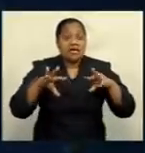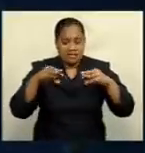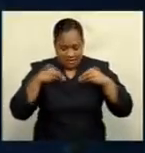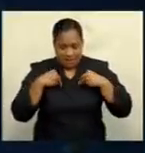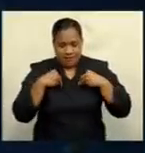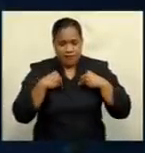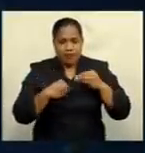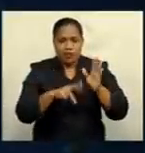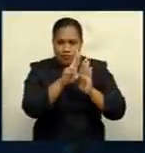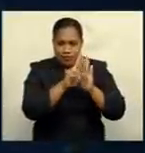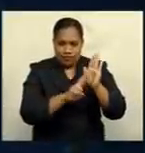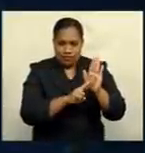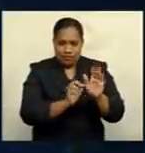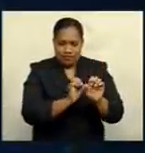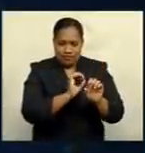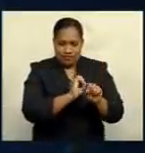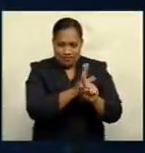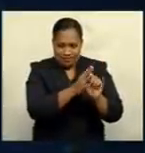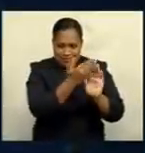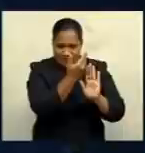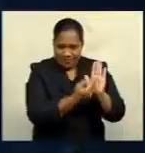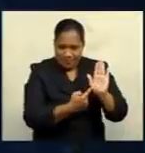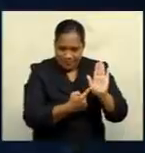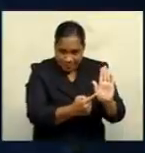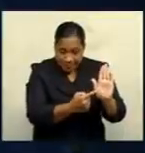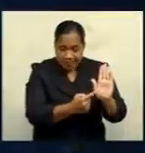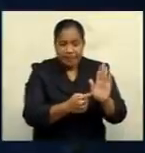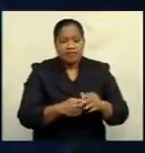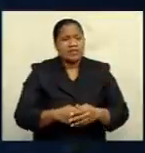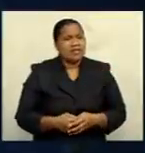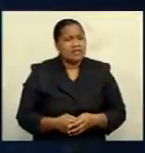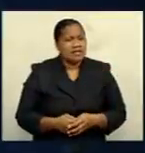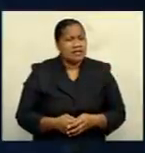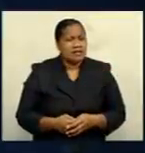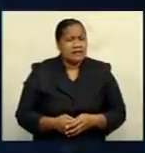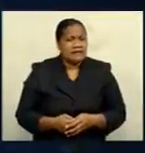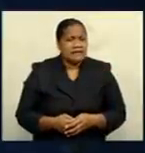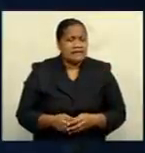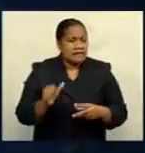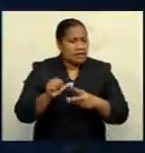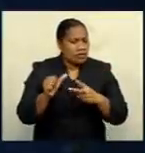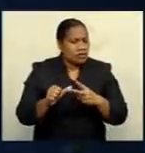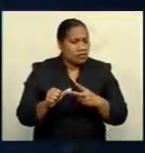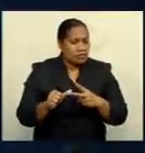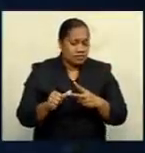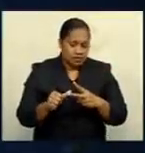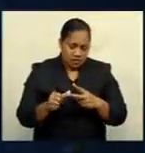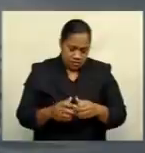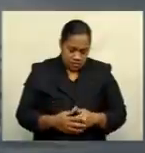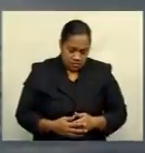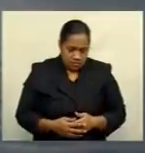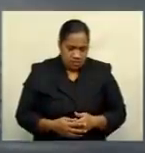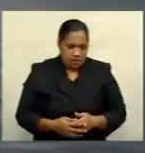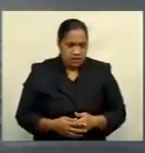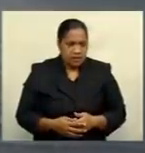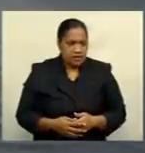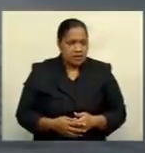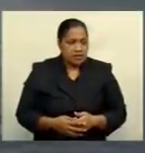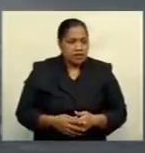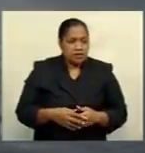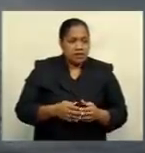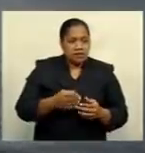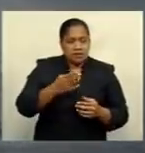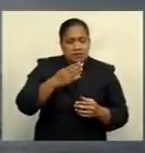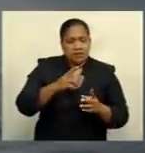but certainly the rockwarsk and also the DOs have been working hand-in-hand with us. The ministry